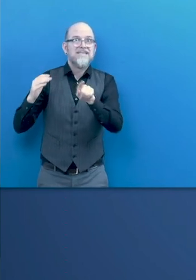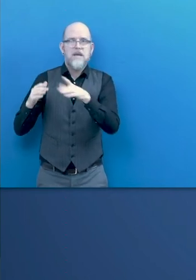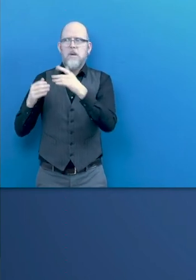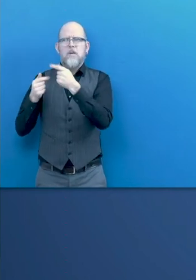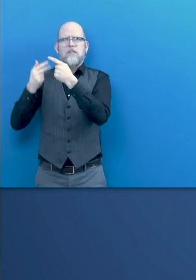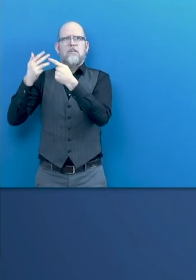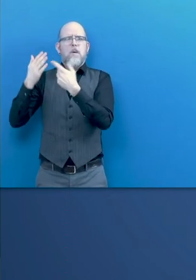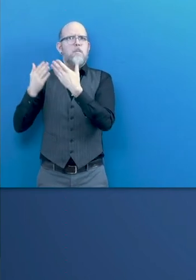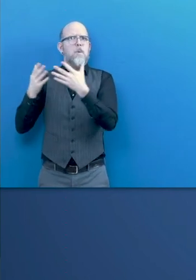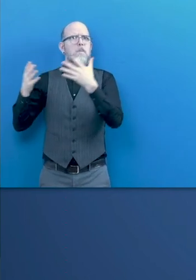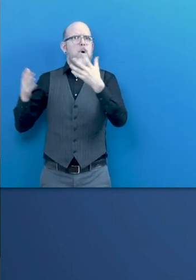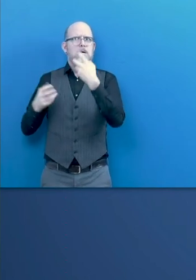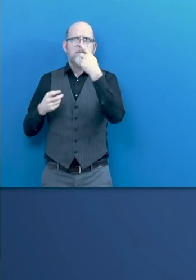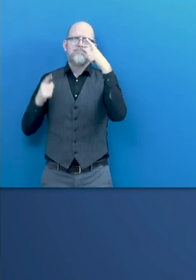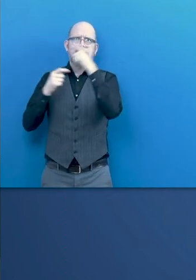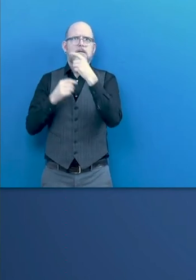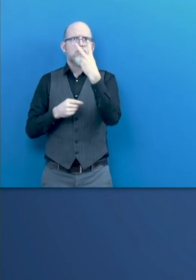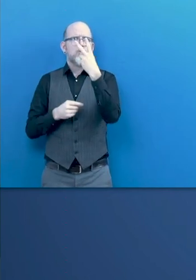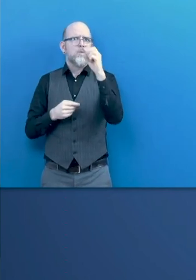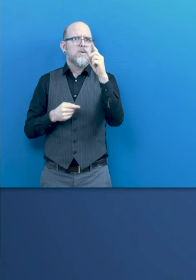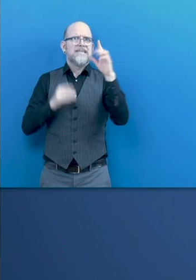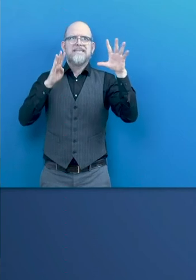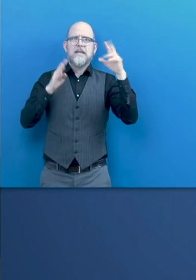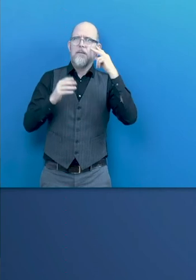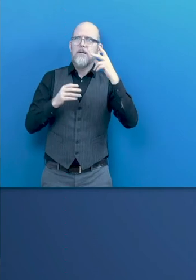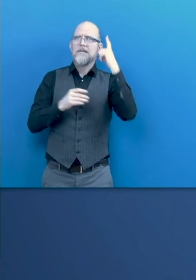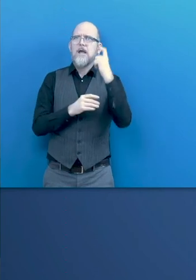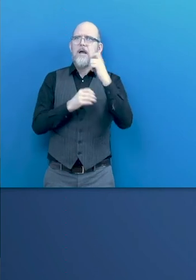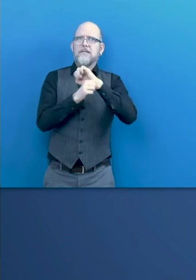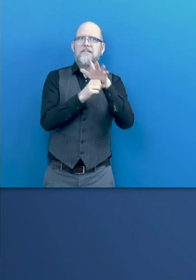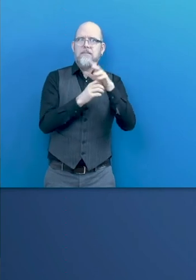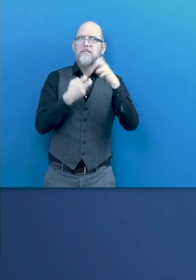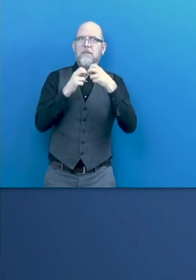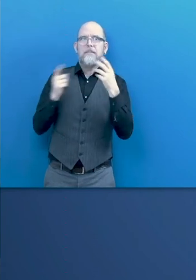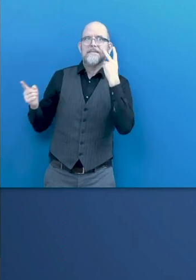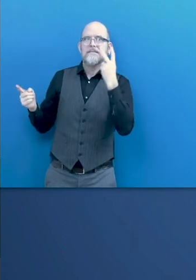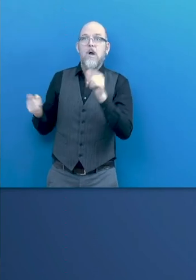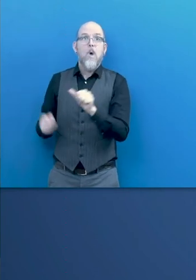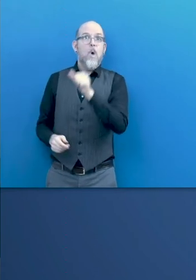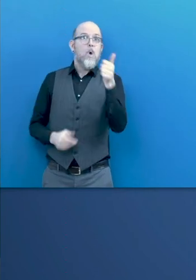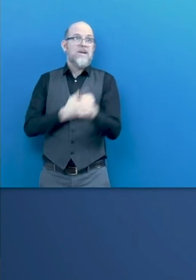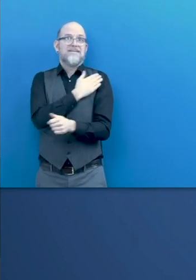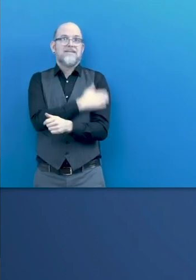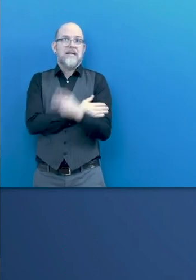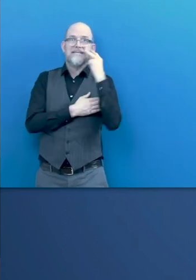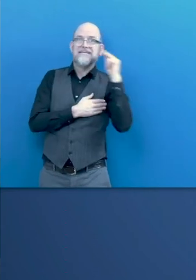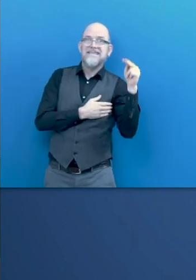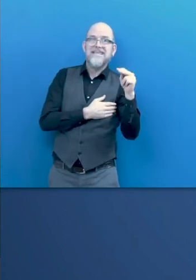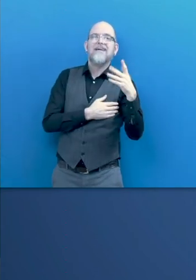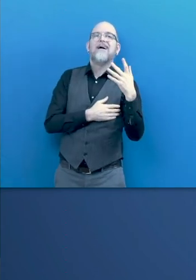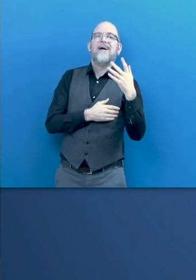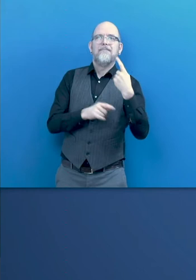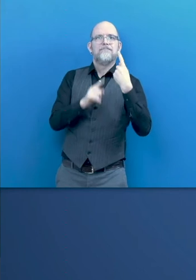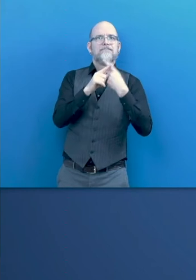On the other hand, some of the opportunities we foresee goes from the opportunities in new